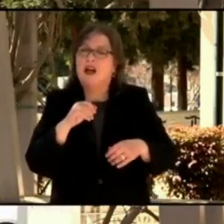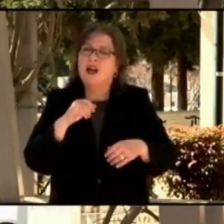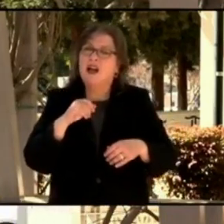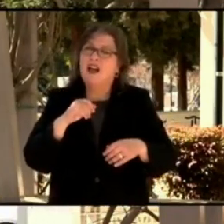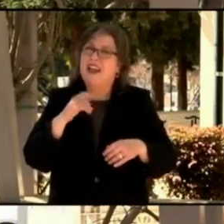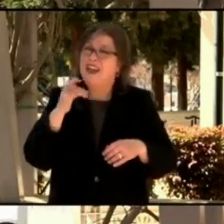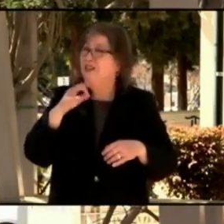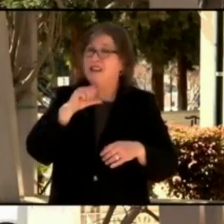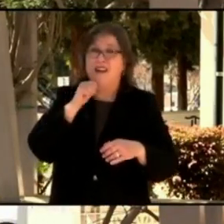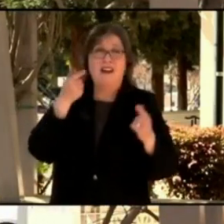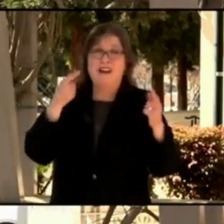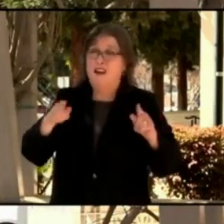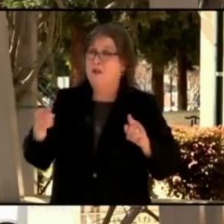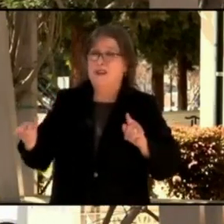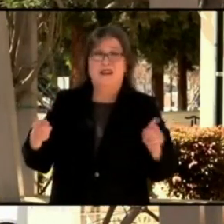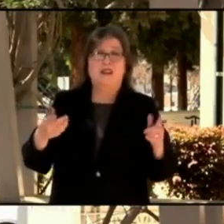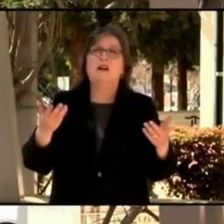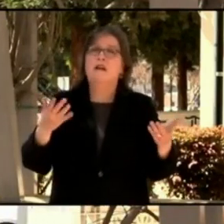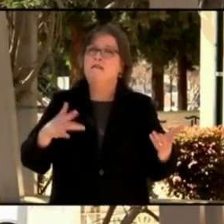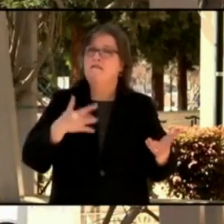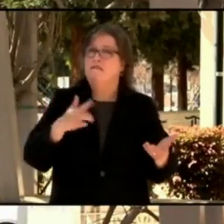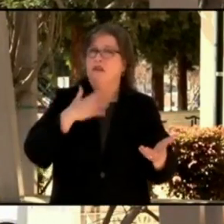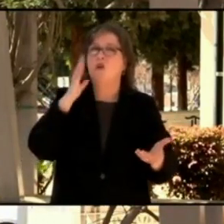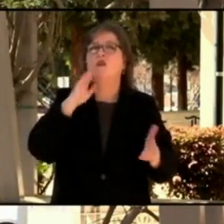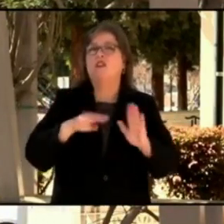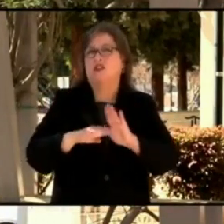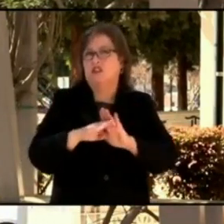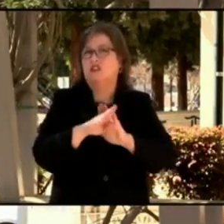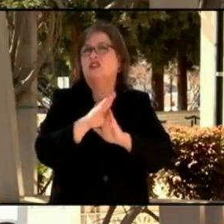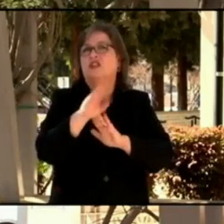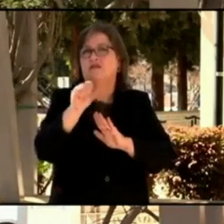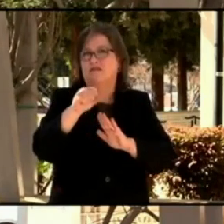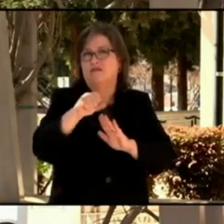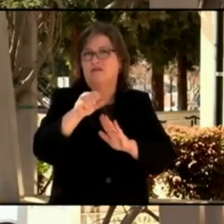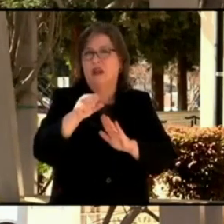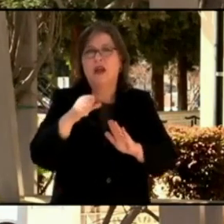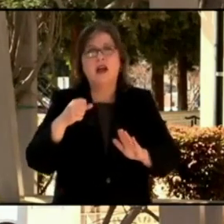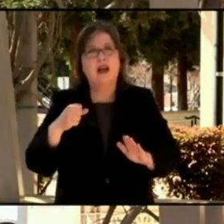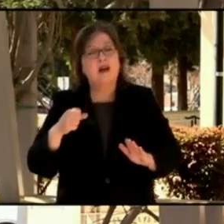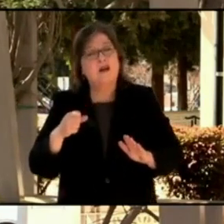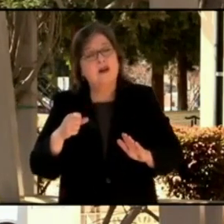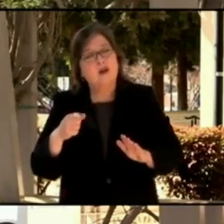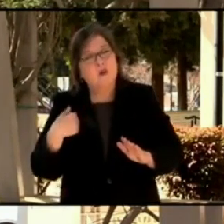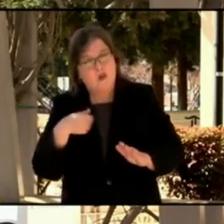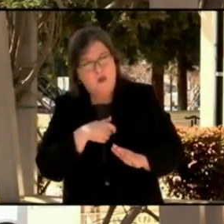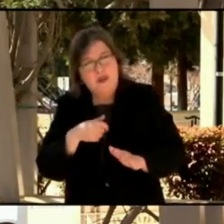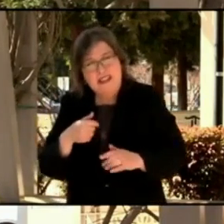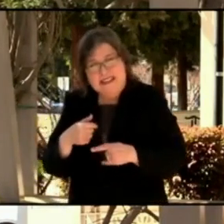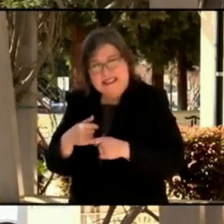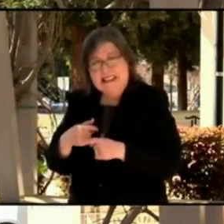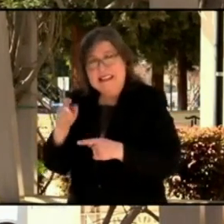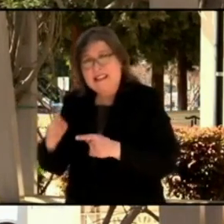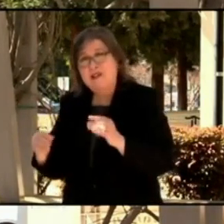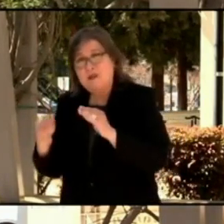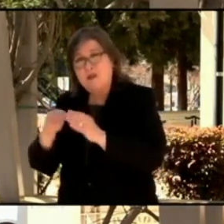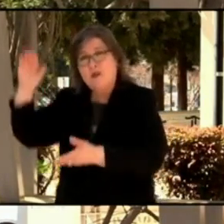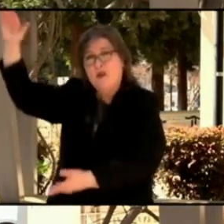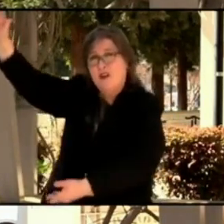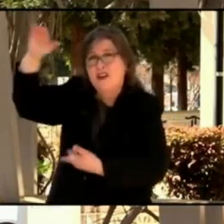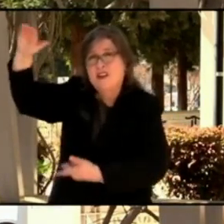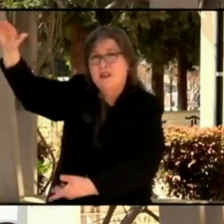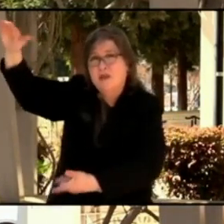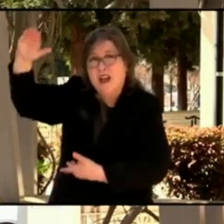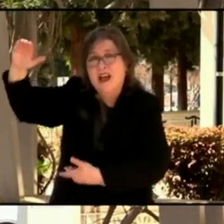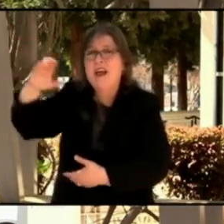surge. I think vaccines are going to help, but we need more supply so we can get it out faster. And we need people to just hold